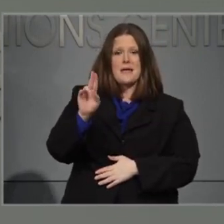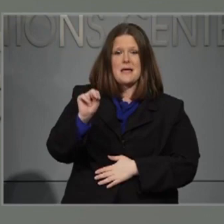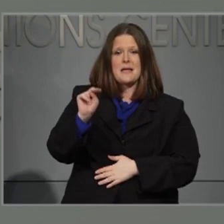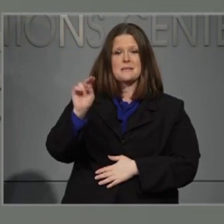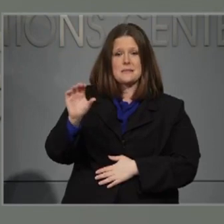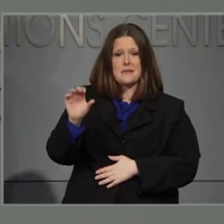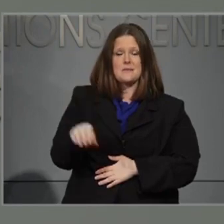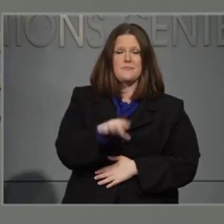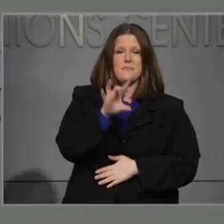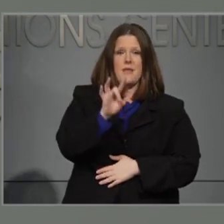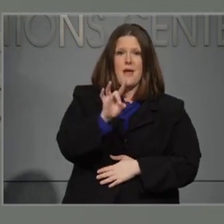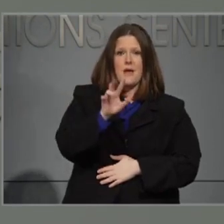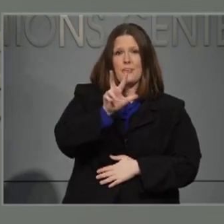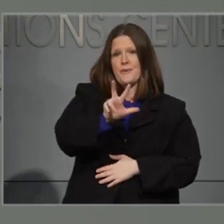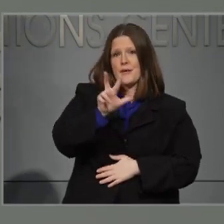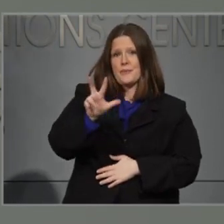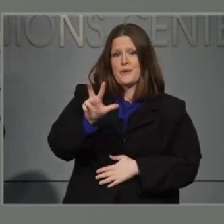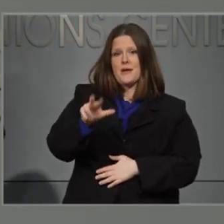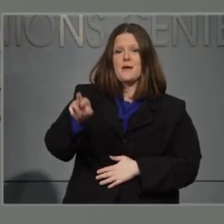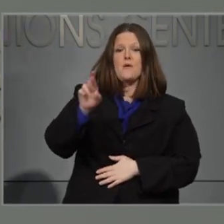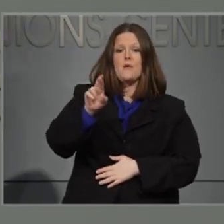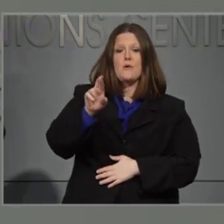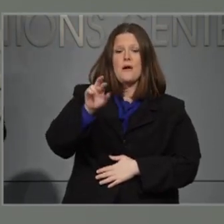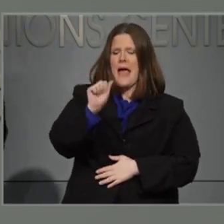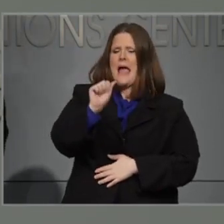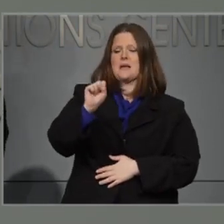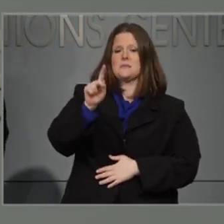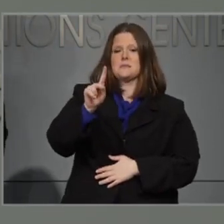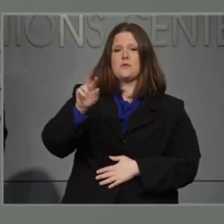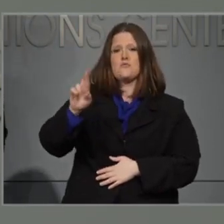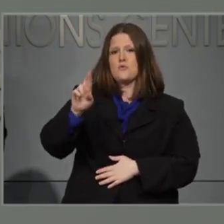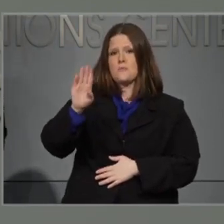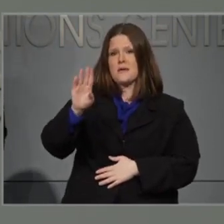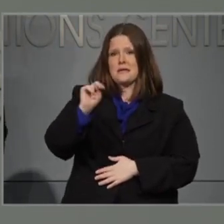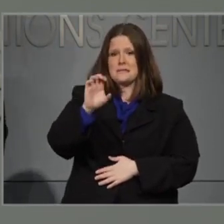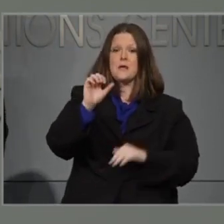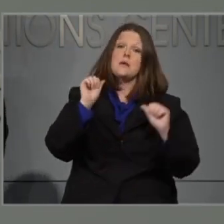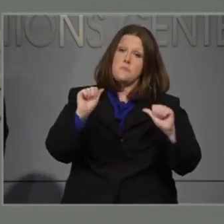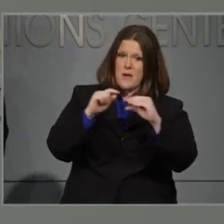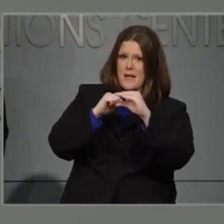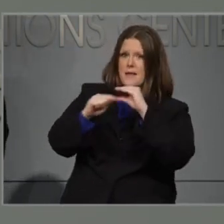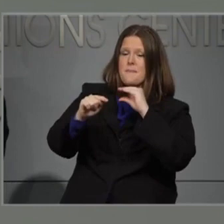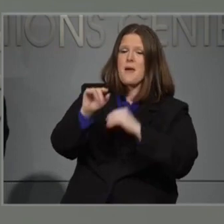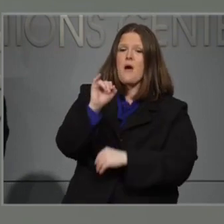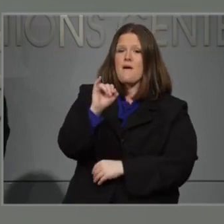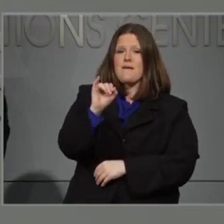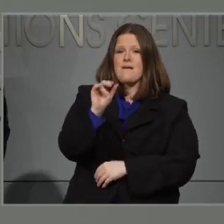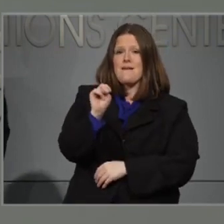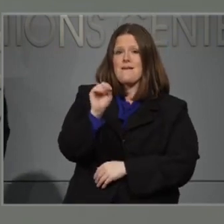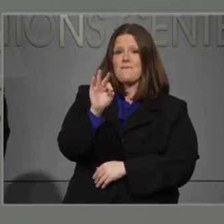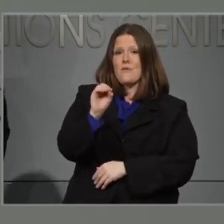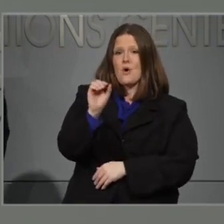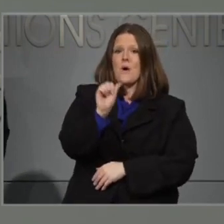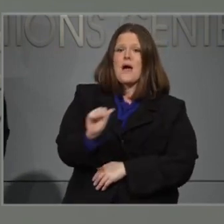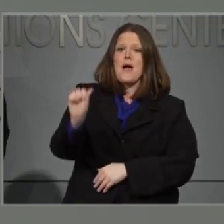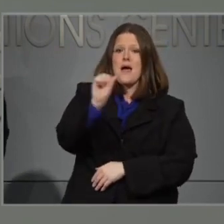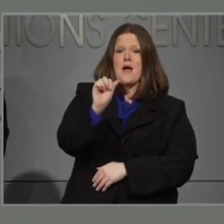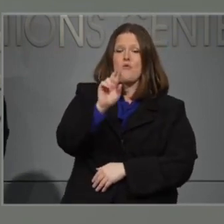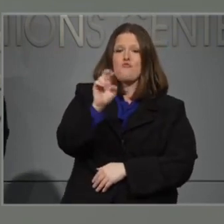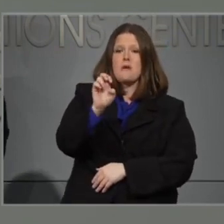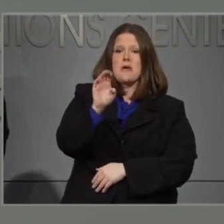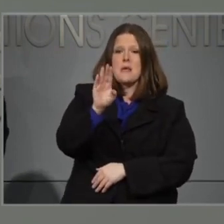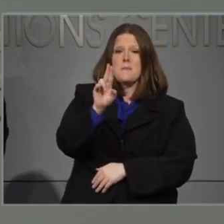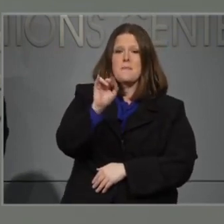833-ASK-RBNC, or sending an email to info at rebuild.nc.gov.